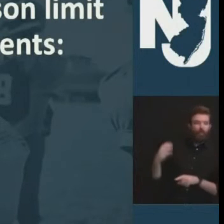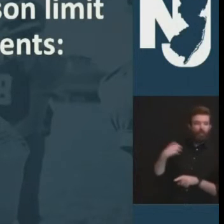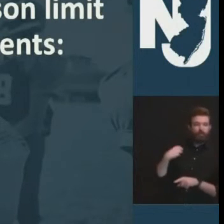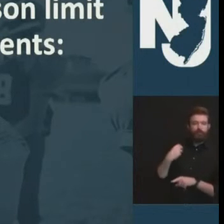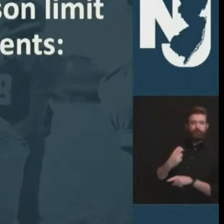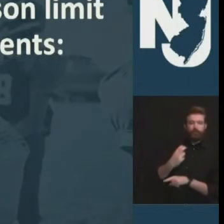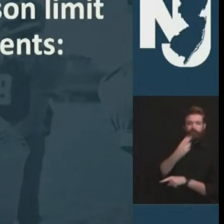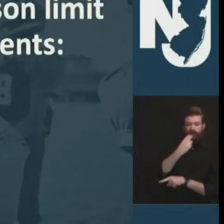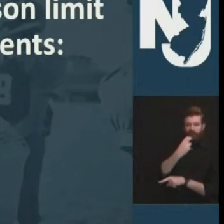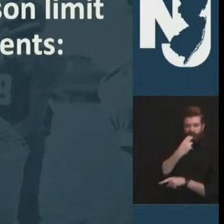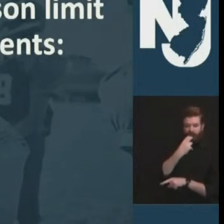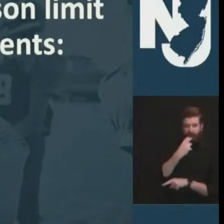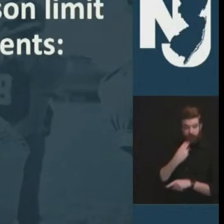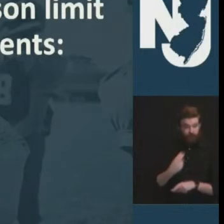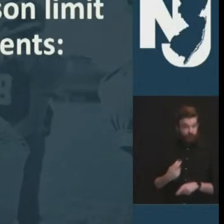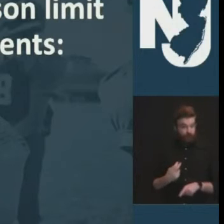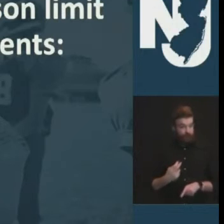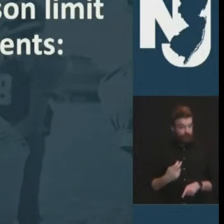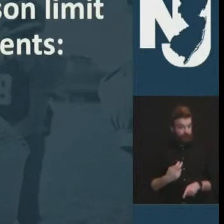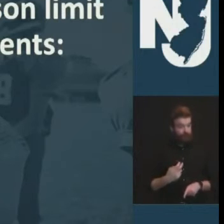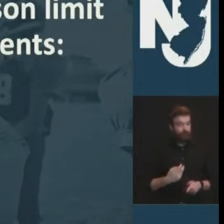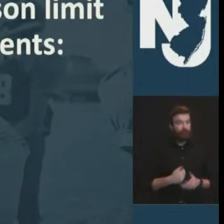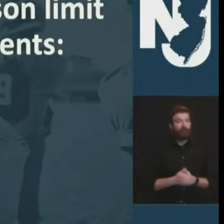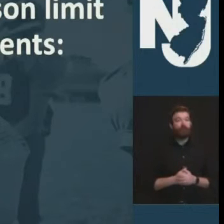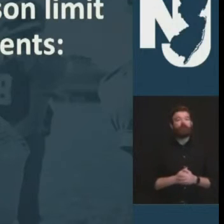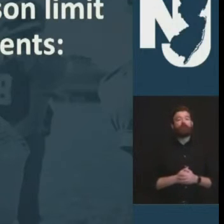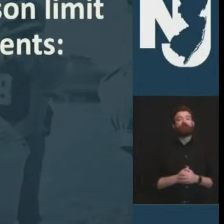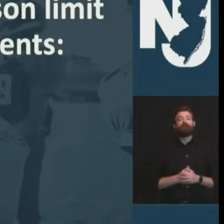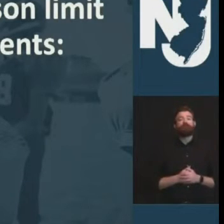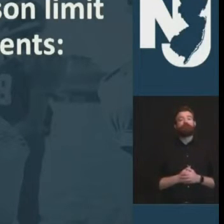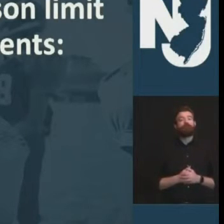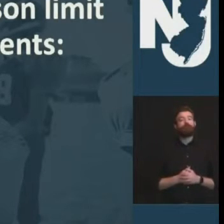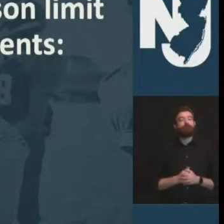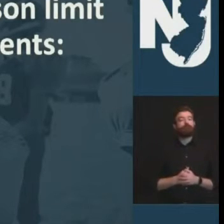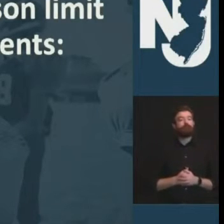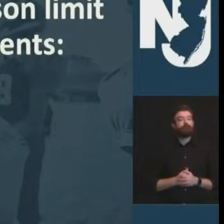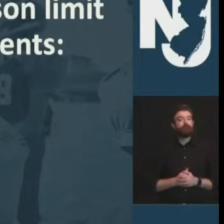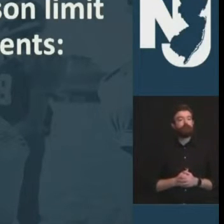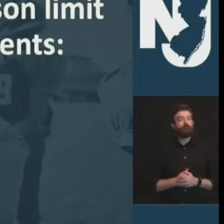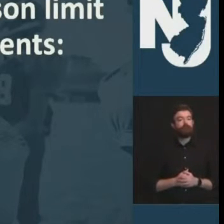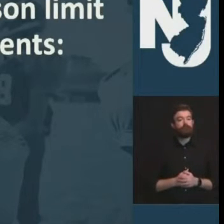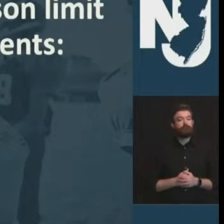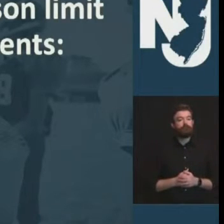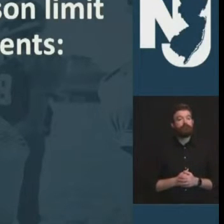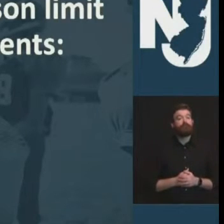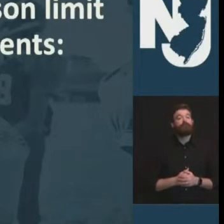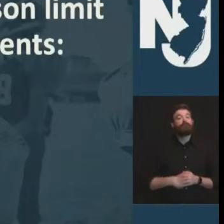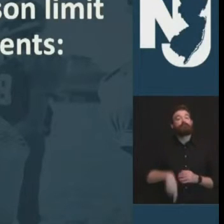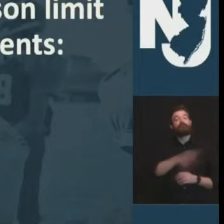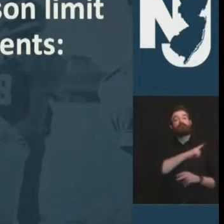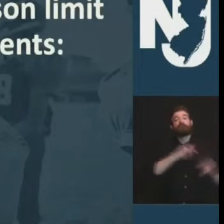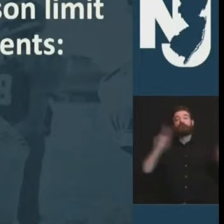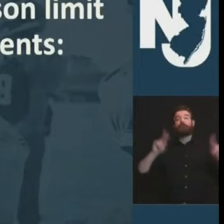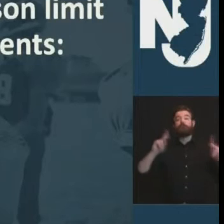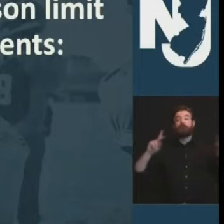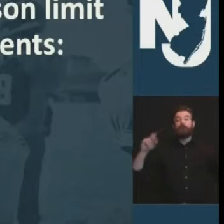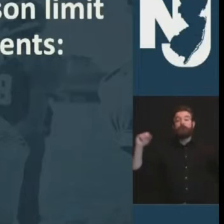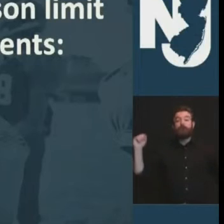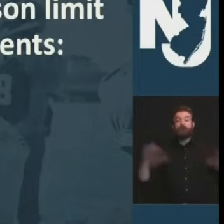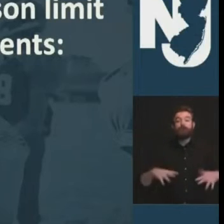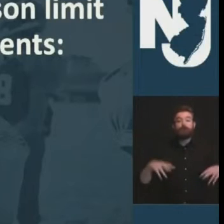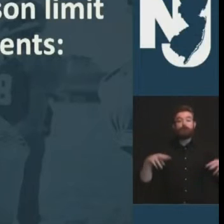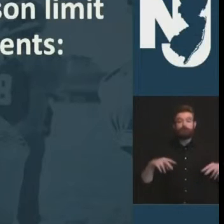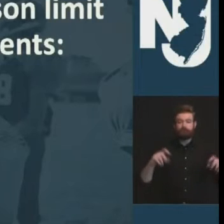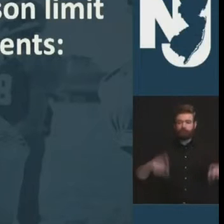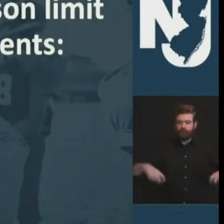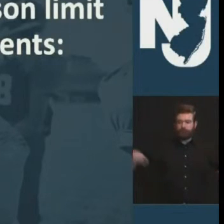spectators however all spectators must continue to abide by social distancing requirements does this sunset